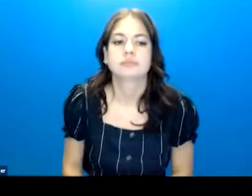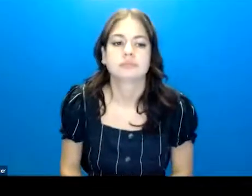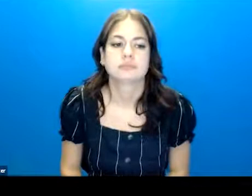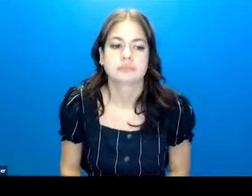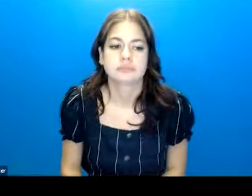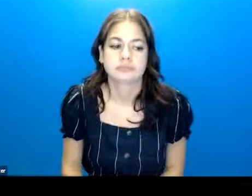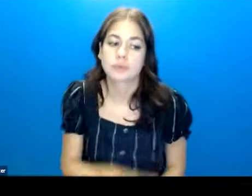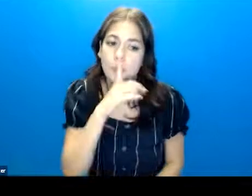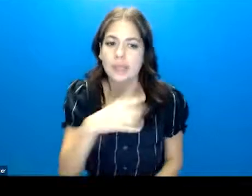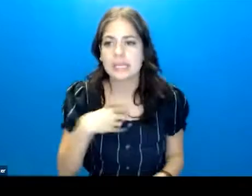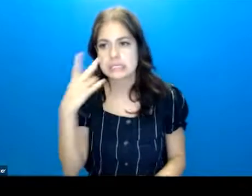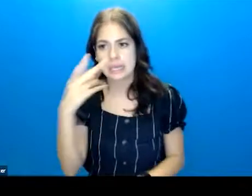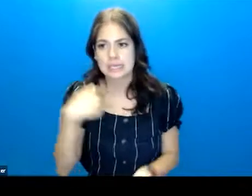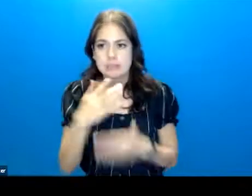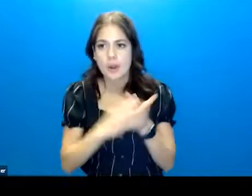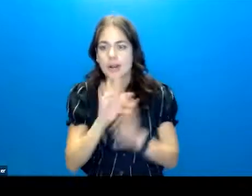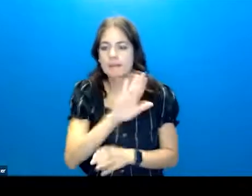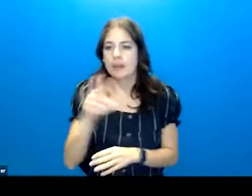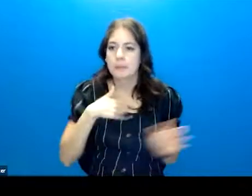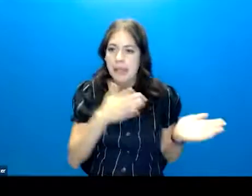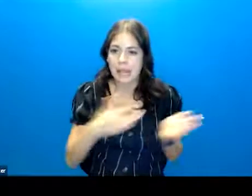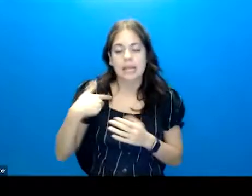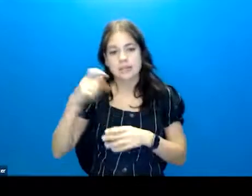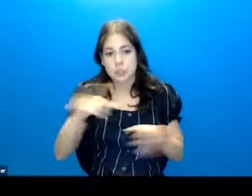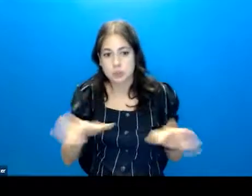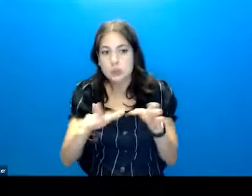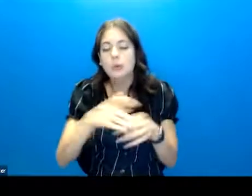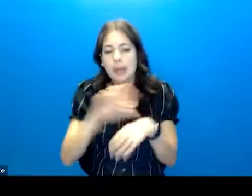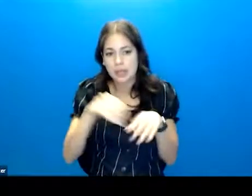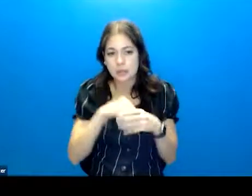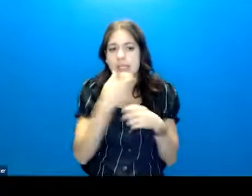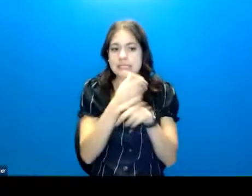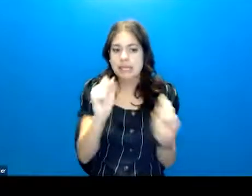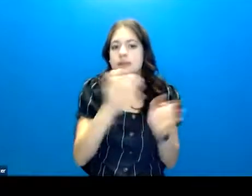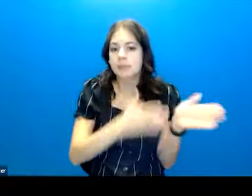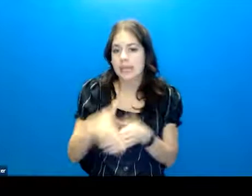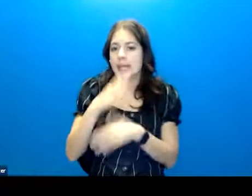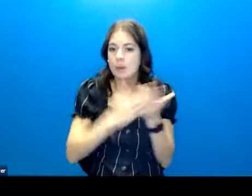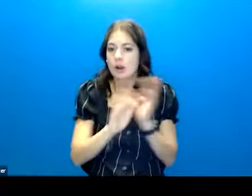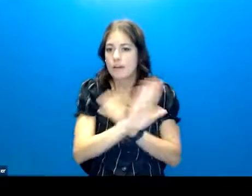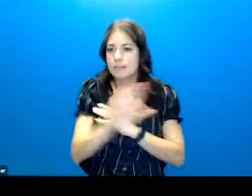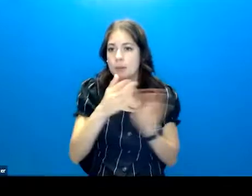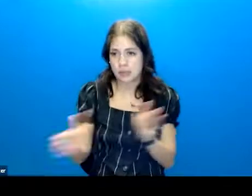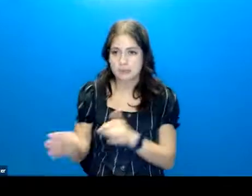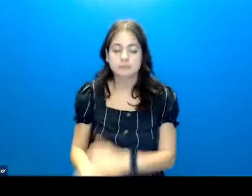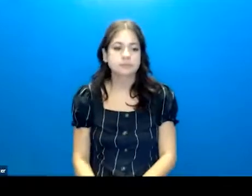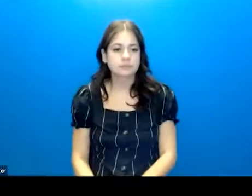So really seeing this as part of what we need to do and including safety planning as part of what we do as well.